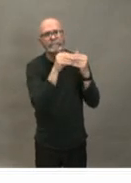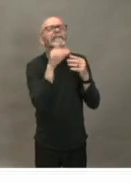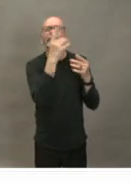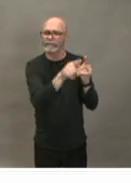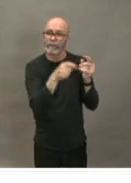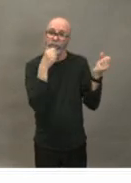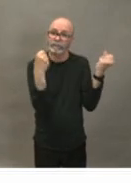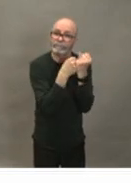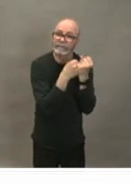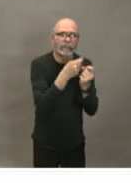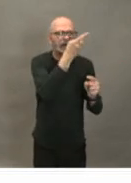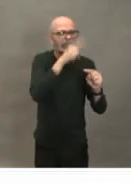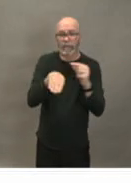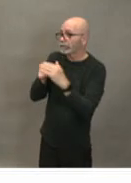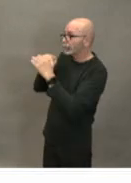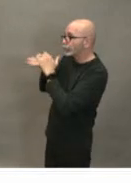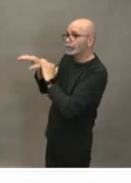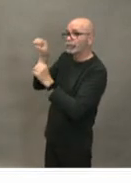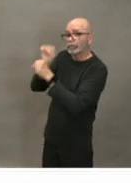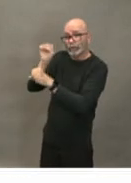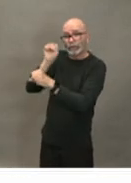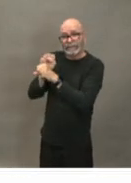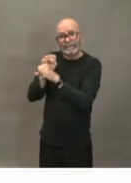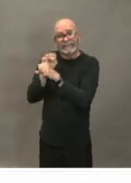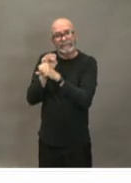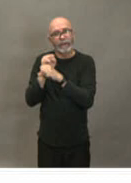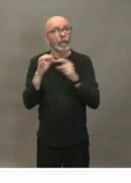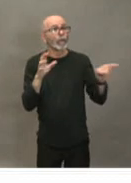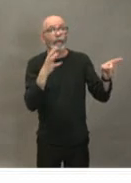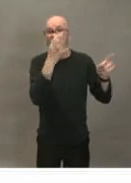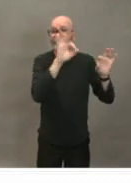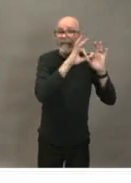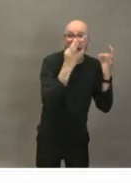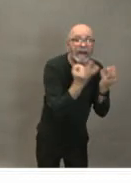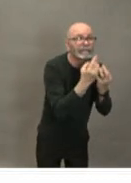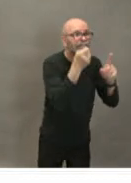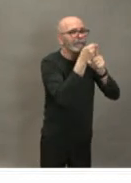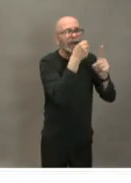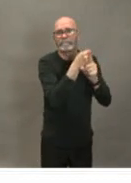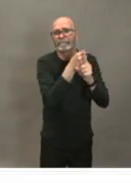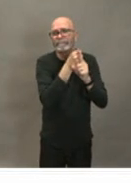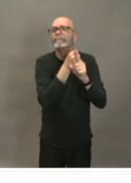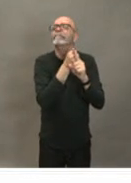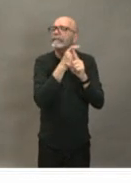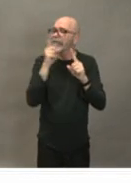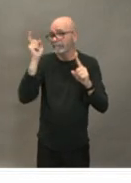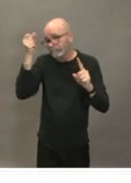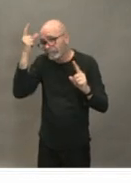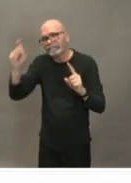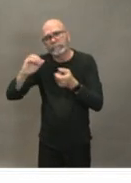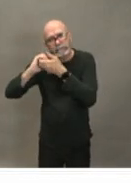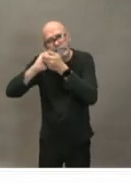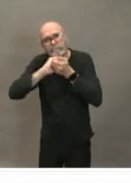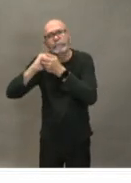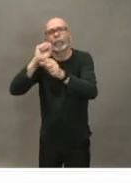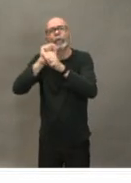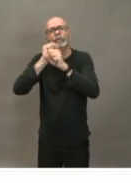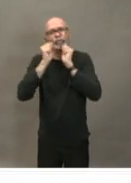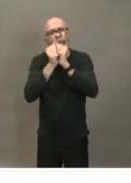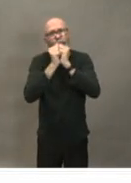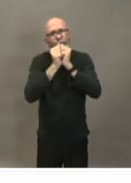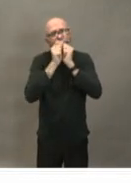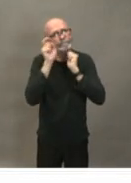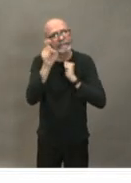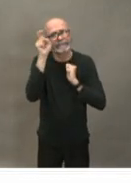sick or their family's sick we all need to work together to try to be involved in in in in our response to